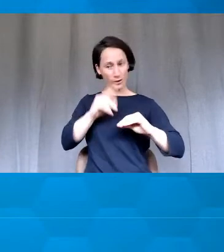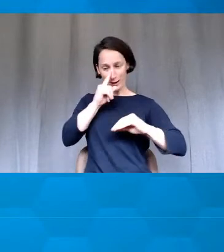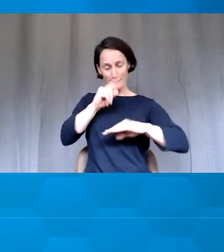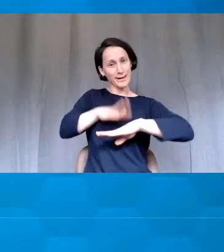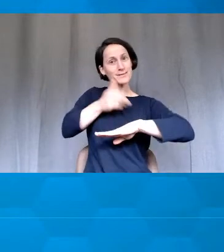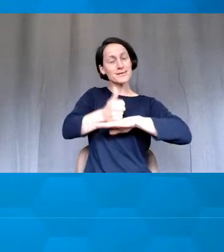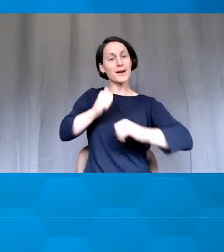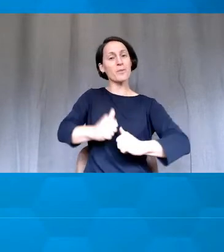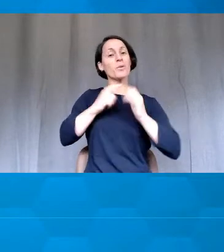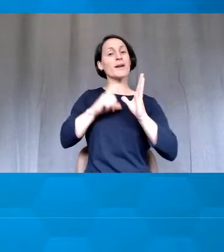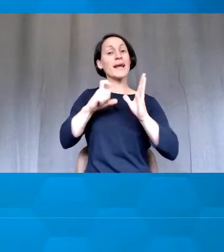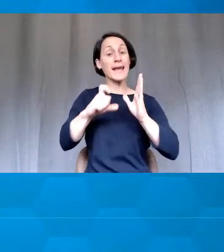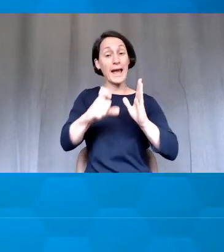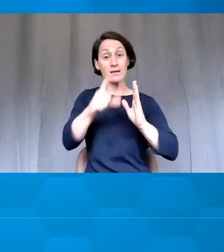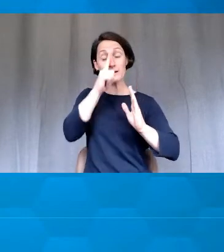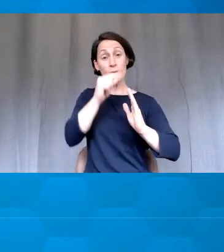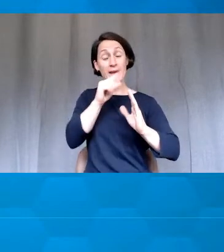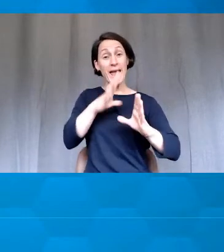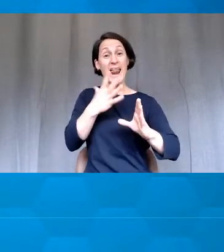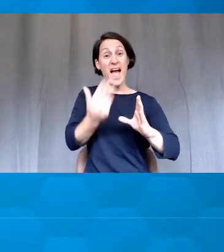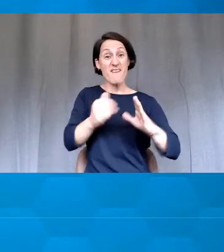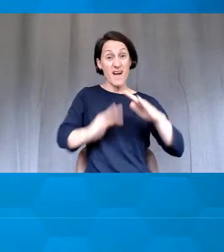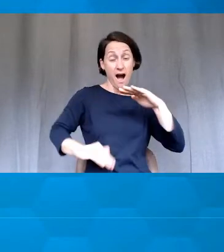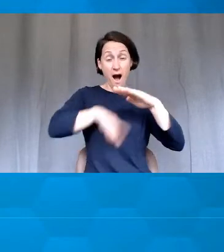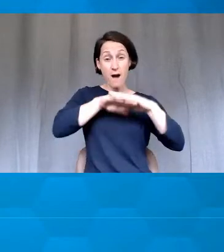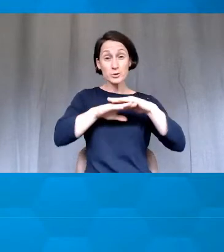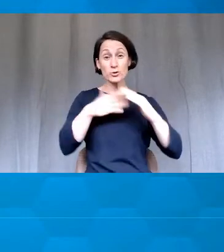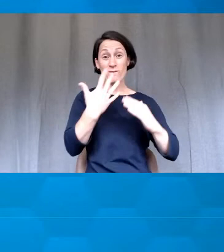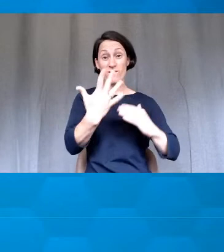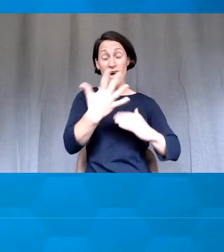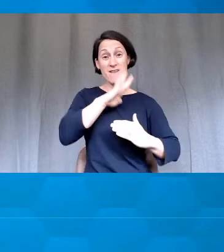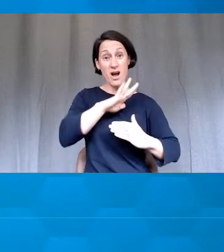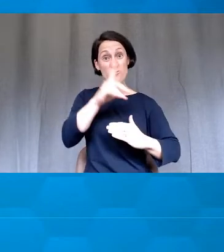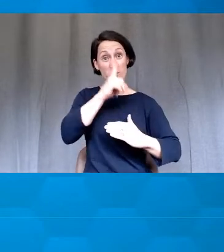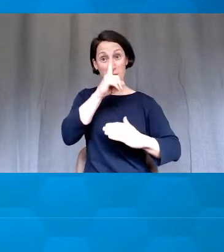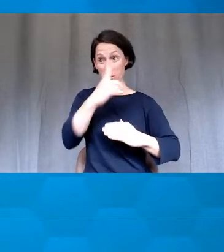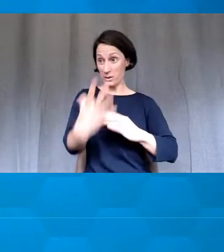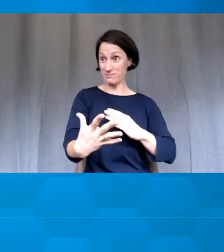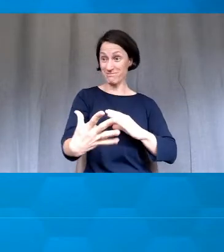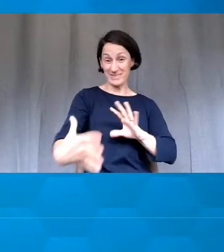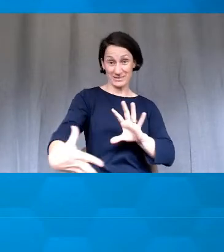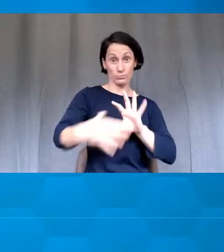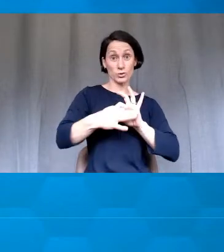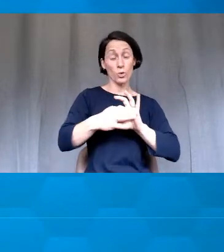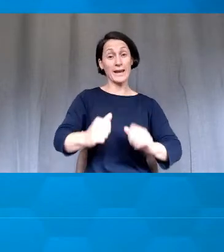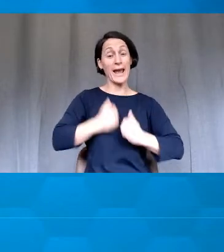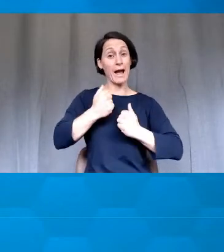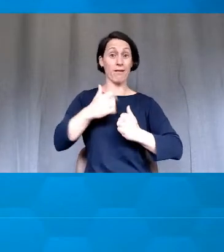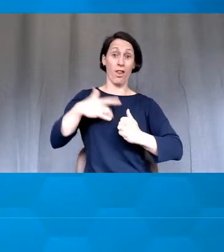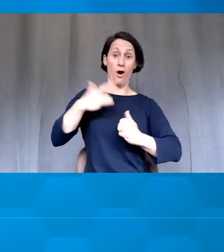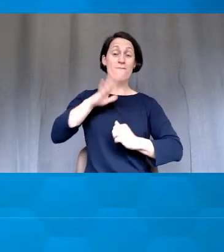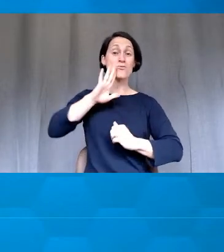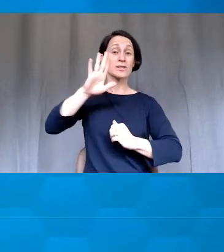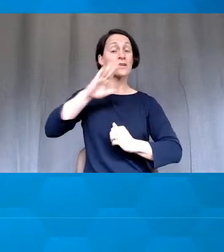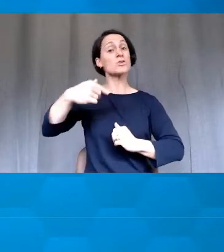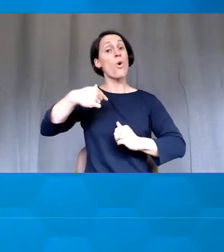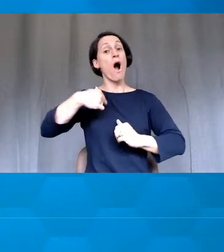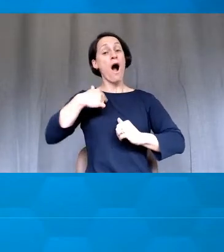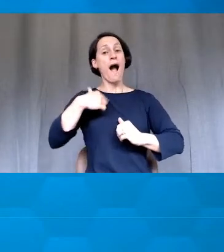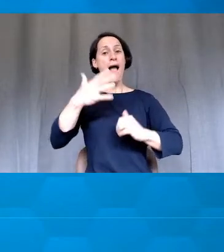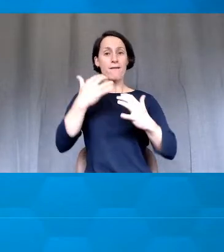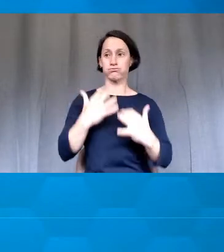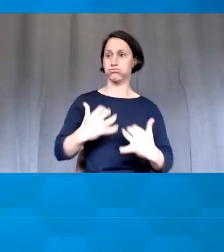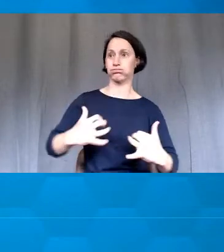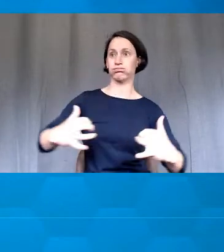have up to 500 attendees to any of our live presentations. So while I'm lecturing to my large undergraduate